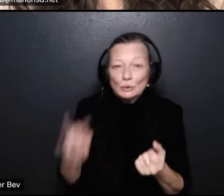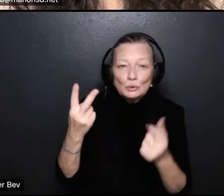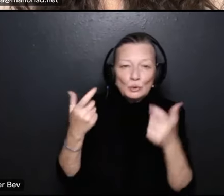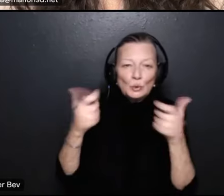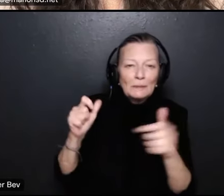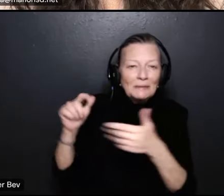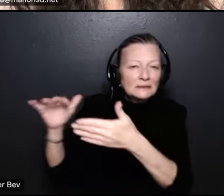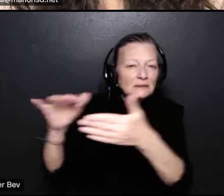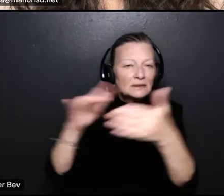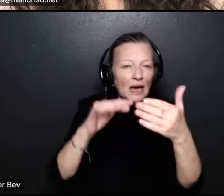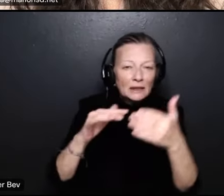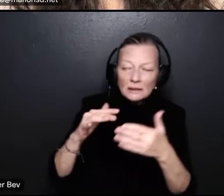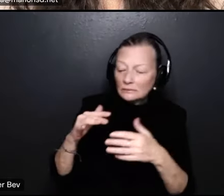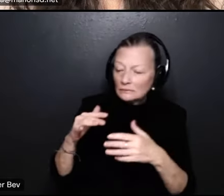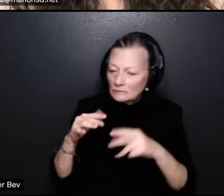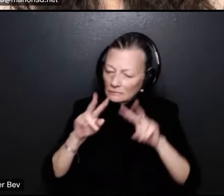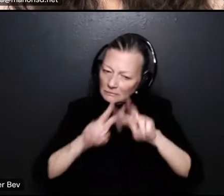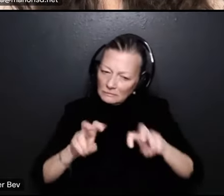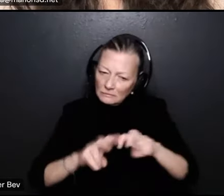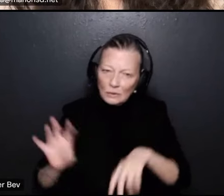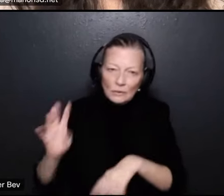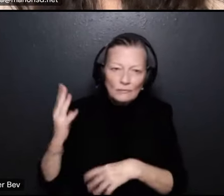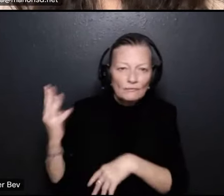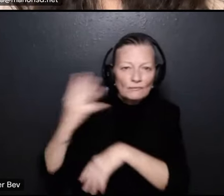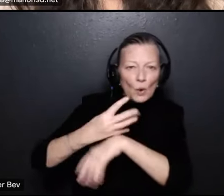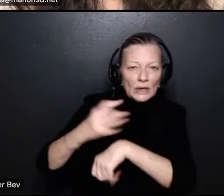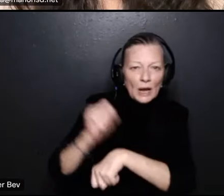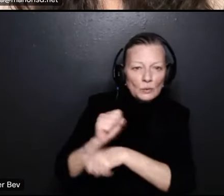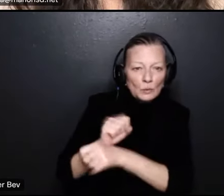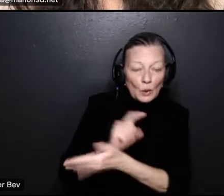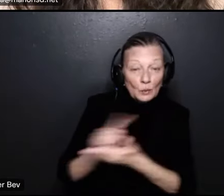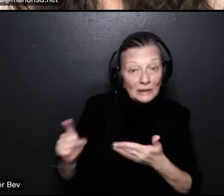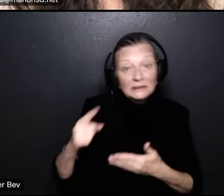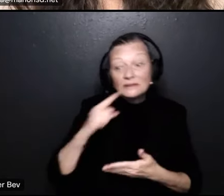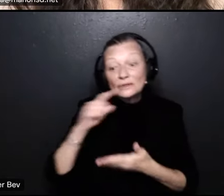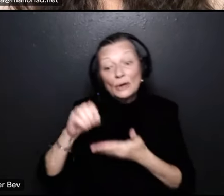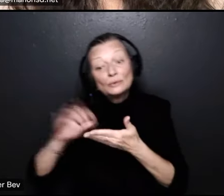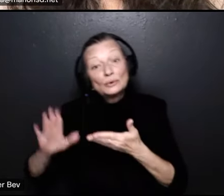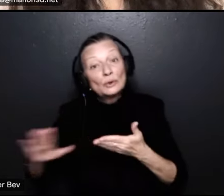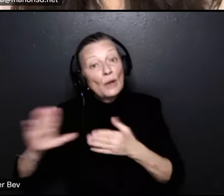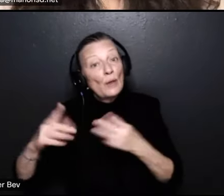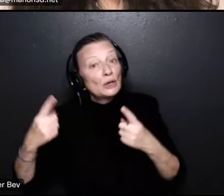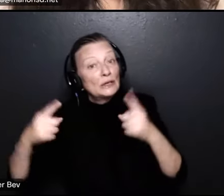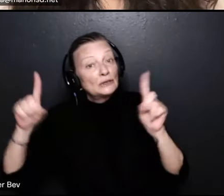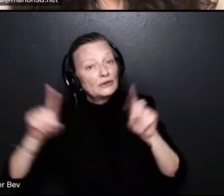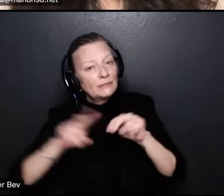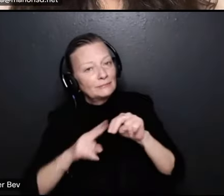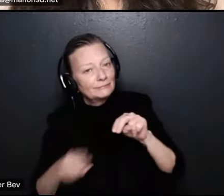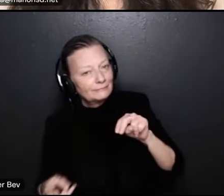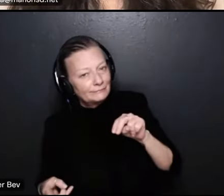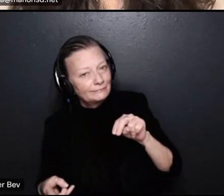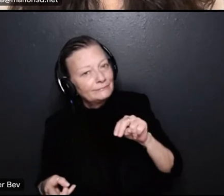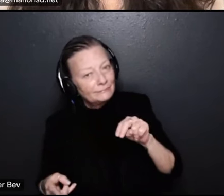nationwide of a four-day work week and both of them concluded that student achievement actually dropped after the implementation